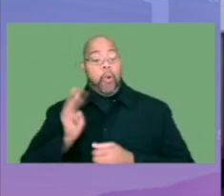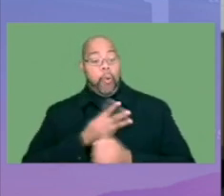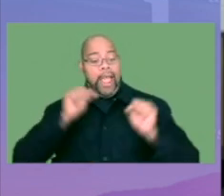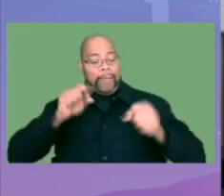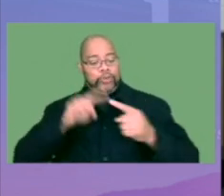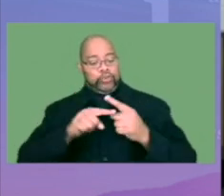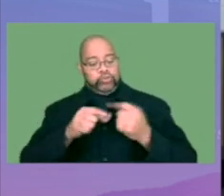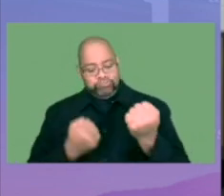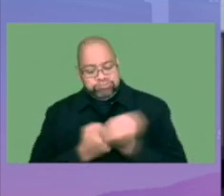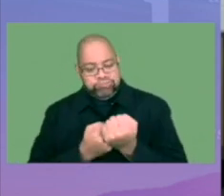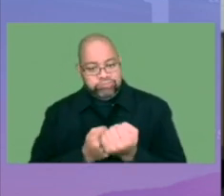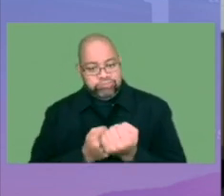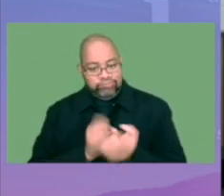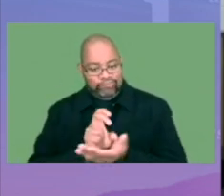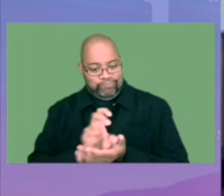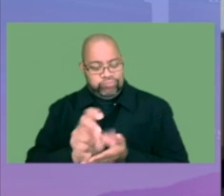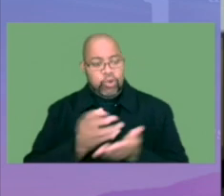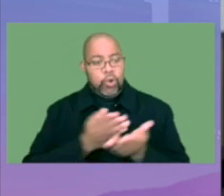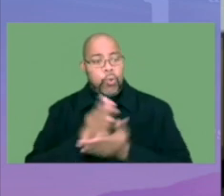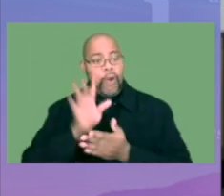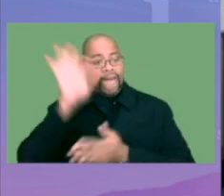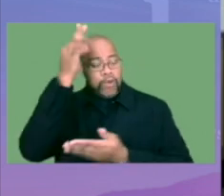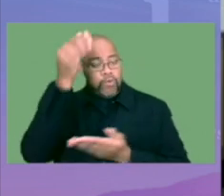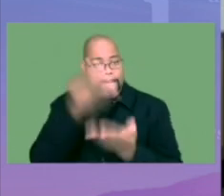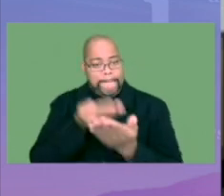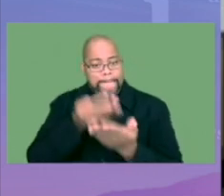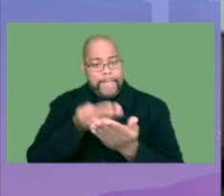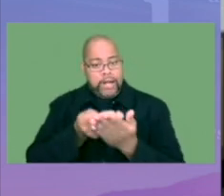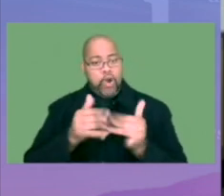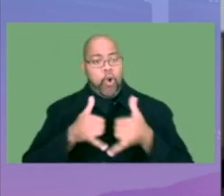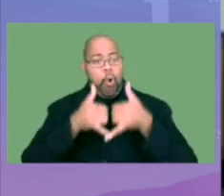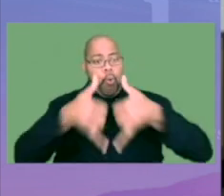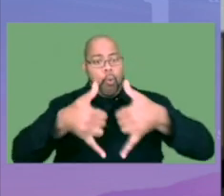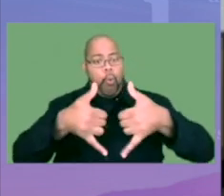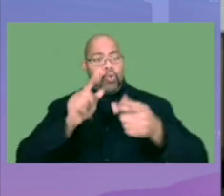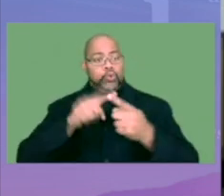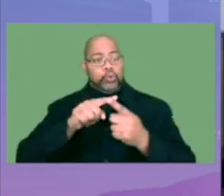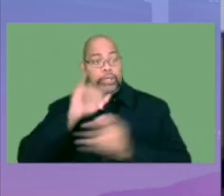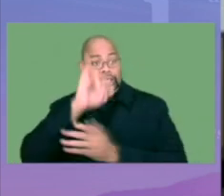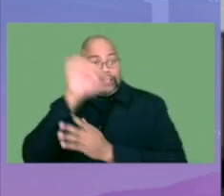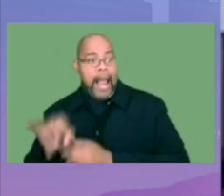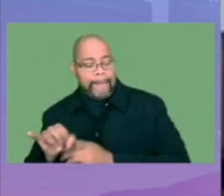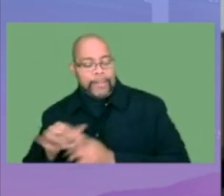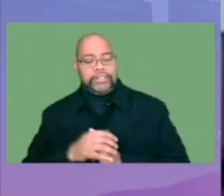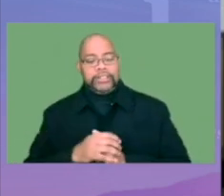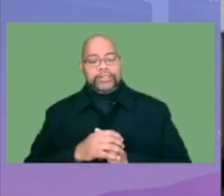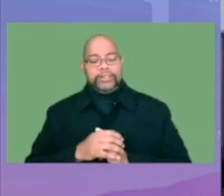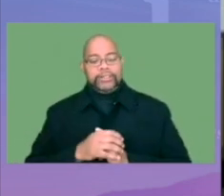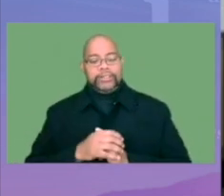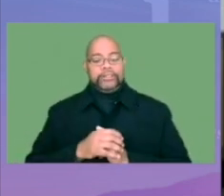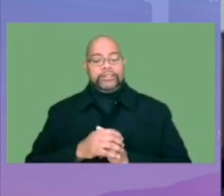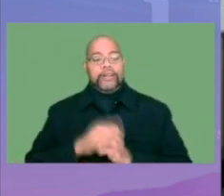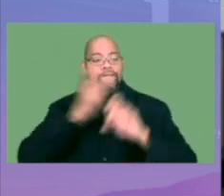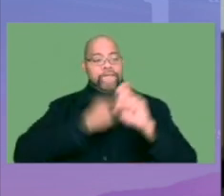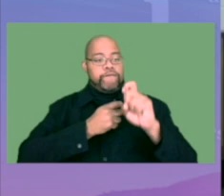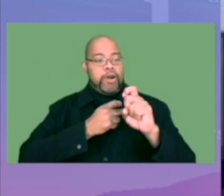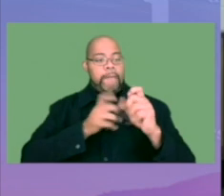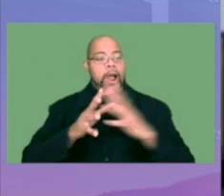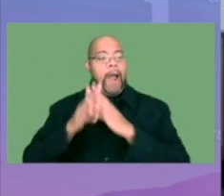that we are able to fund through federal dollars awarded to Indianapolis